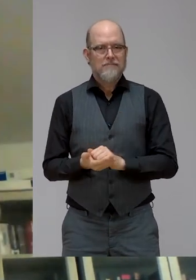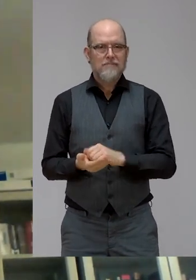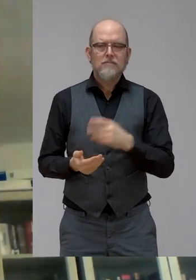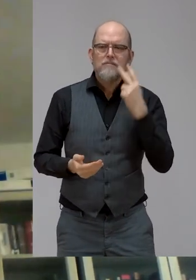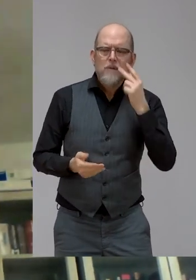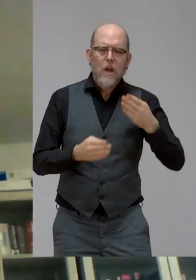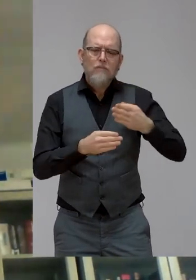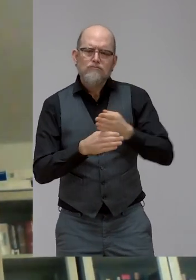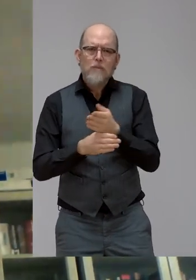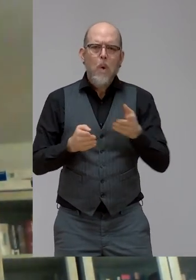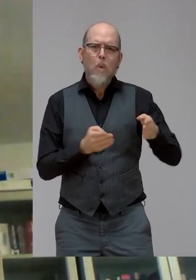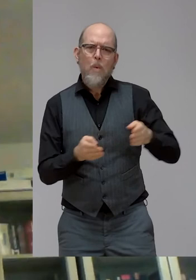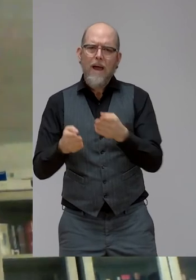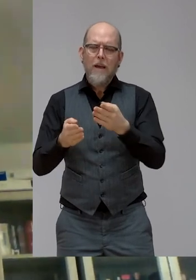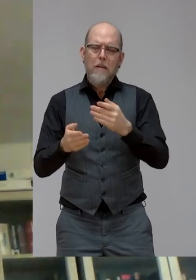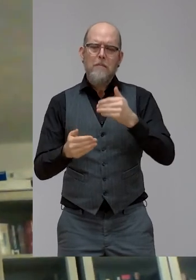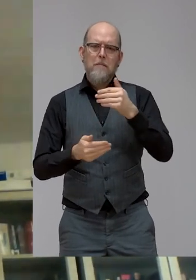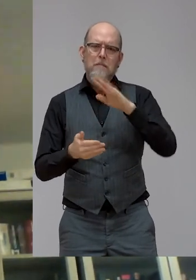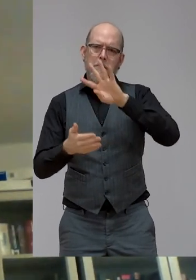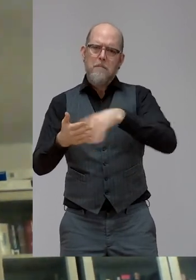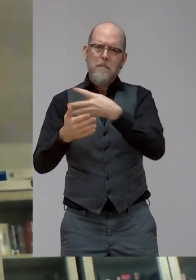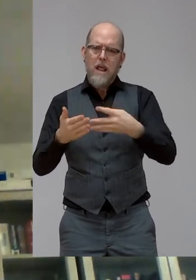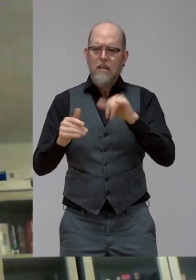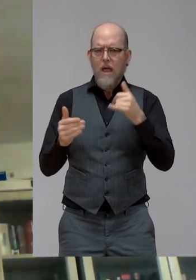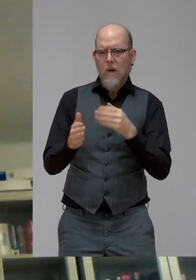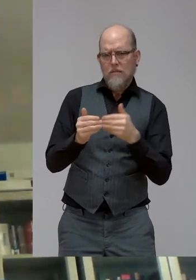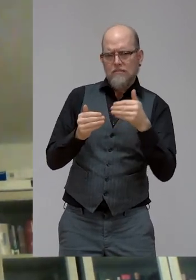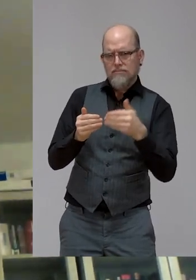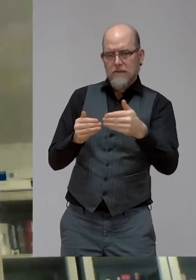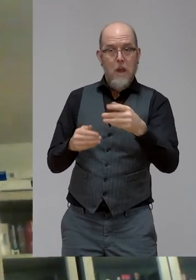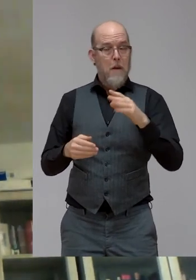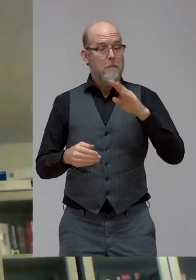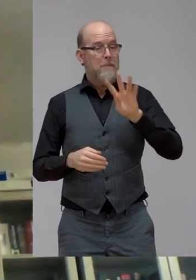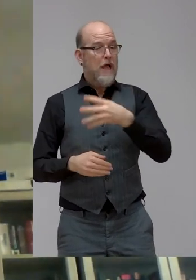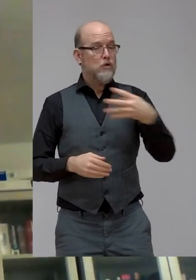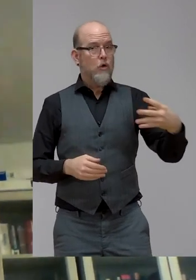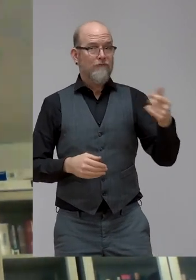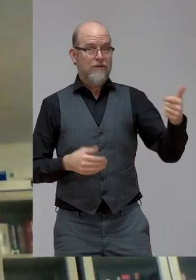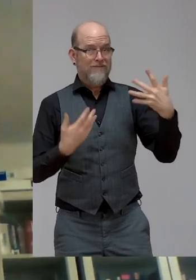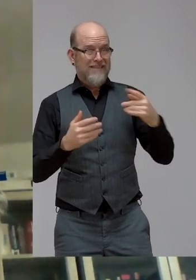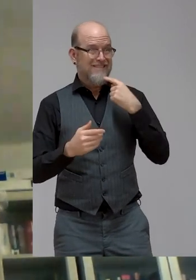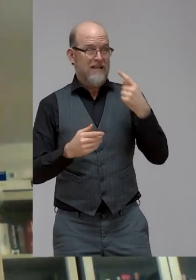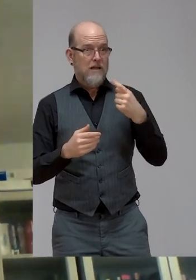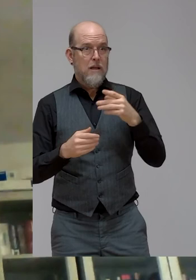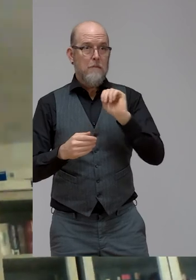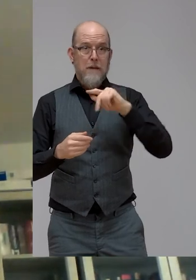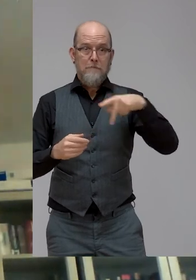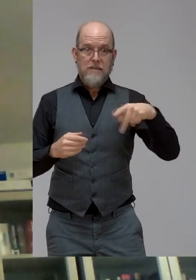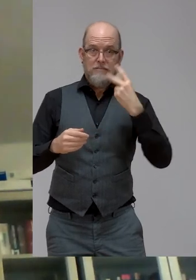the colleagues from Microsoft said. And I think what we are trying to say, I we are hearing now at your conference, Michael, we